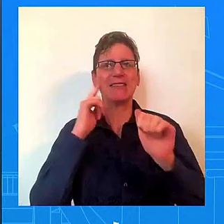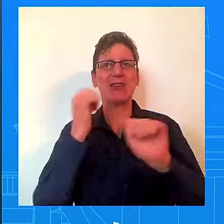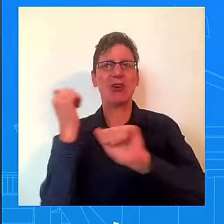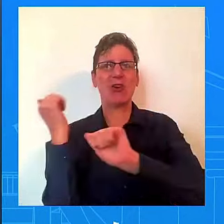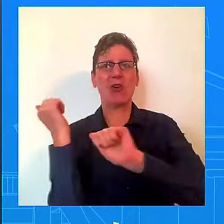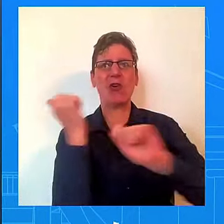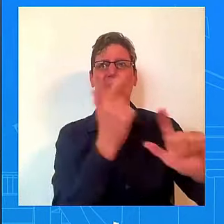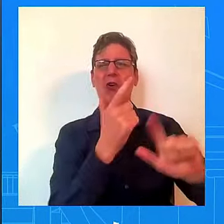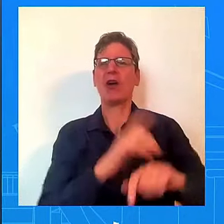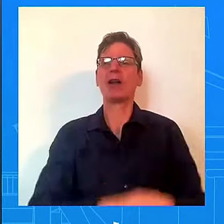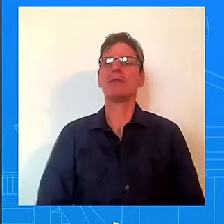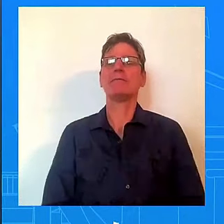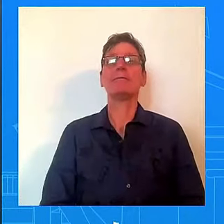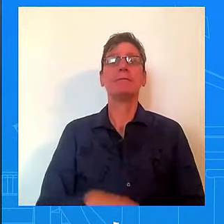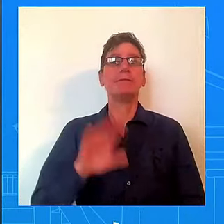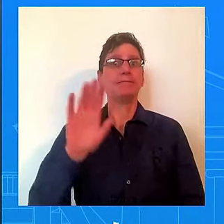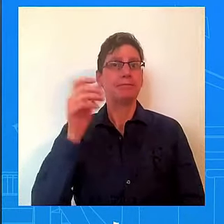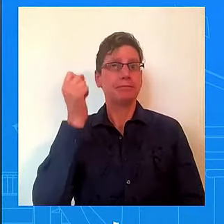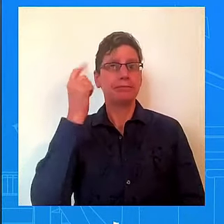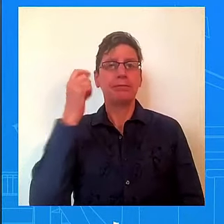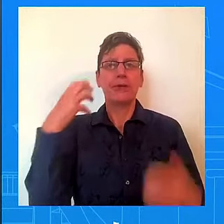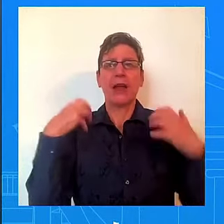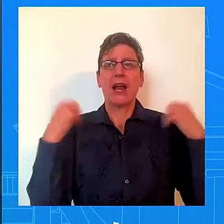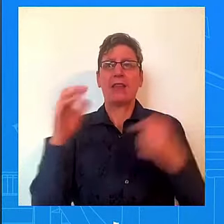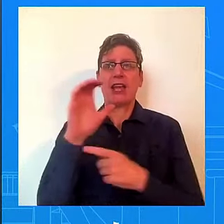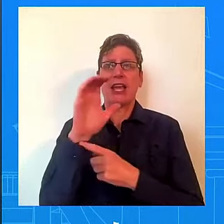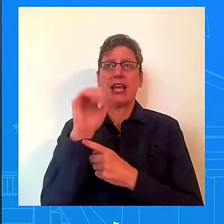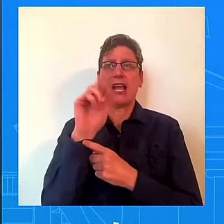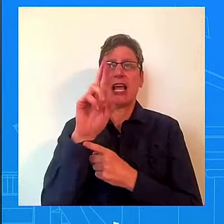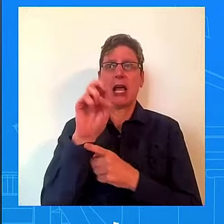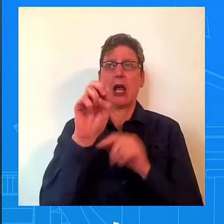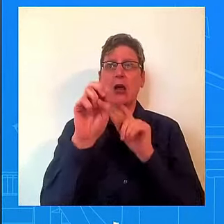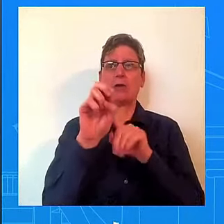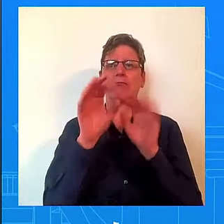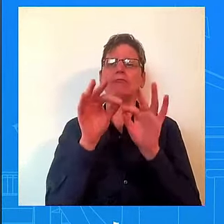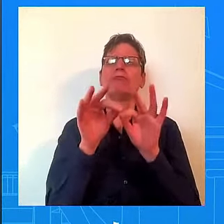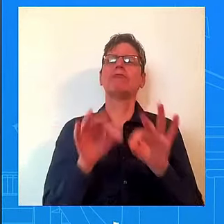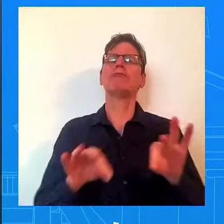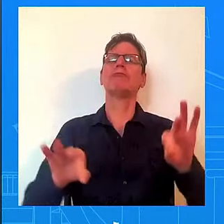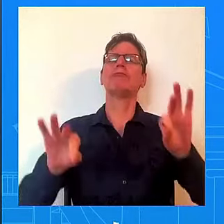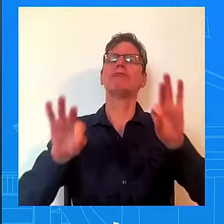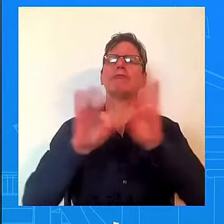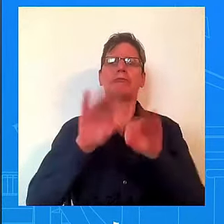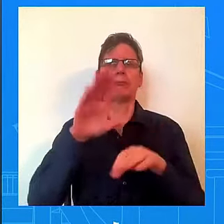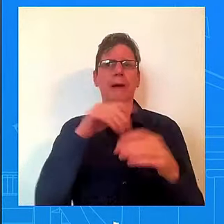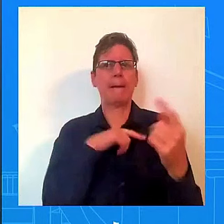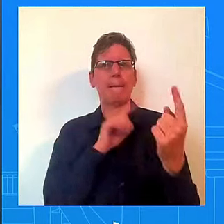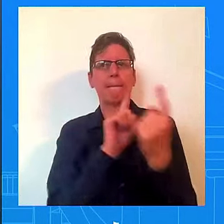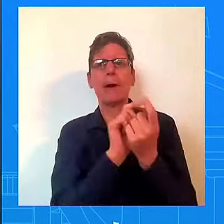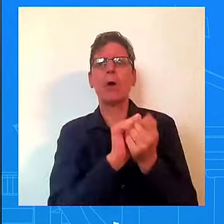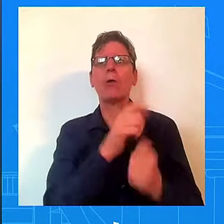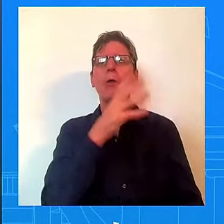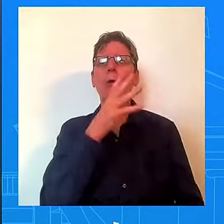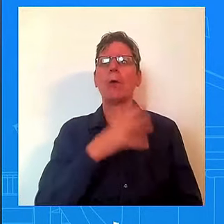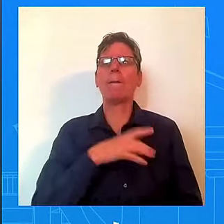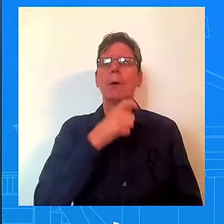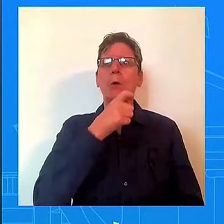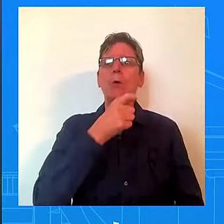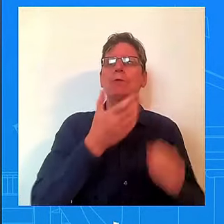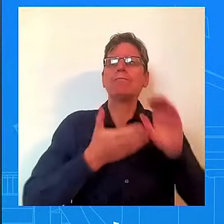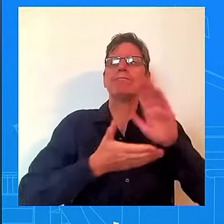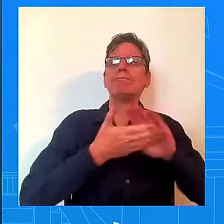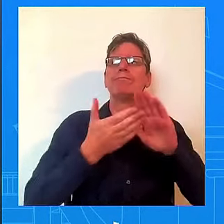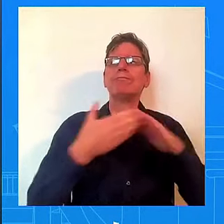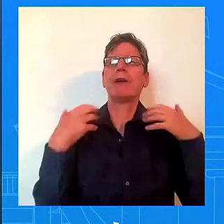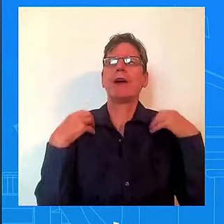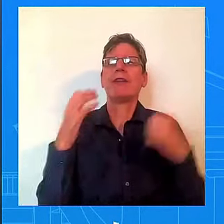telemedicine is a critical element of their healthcare delivery, especially mental health treatment. If our patients lack